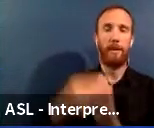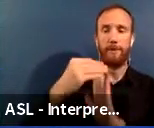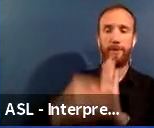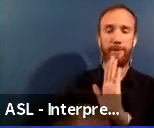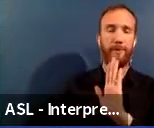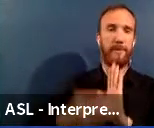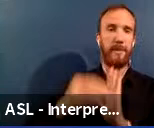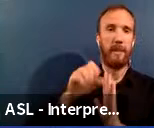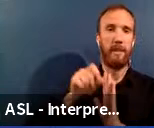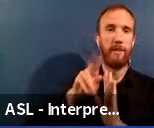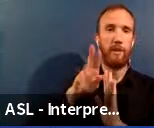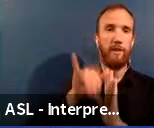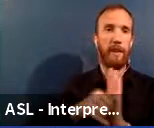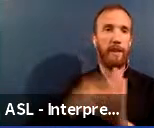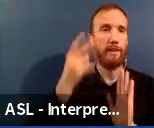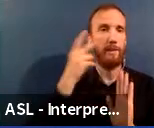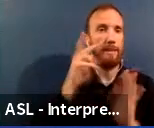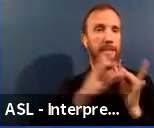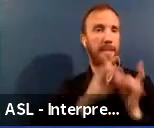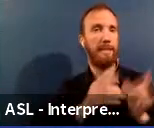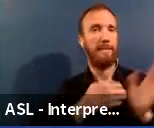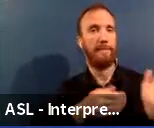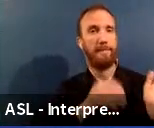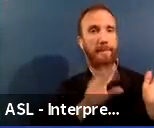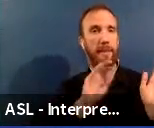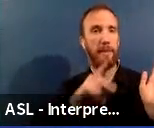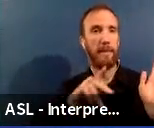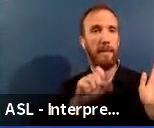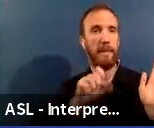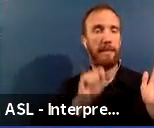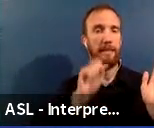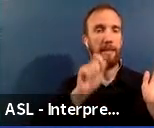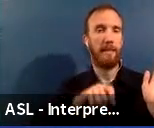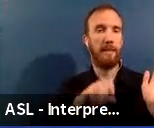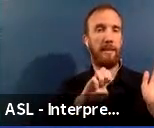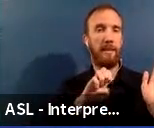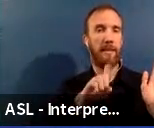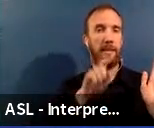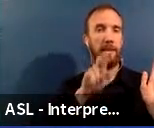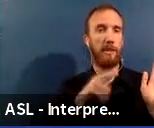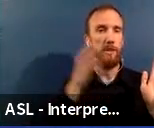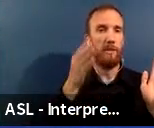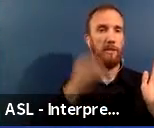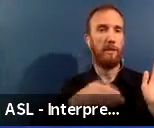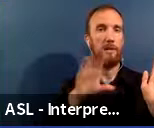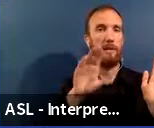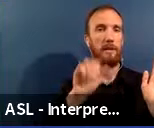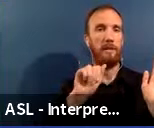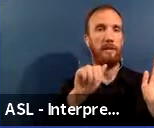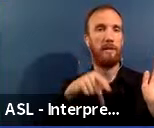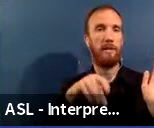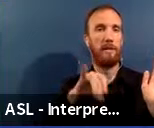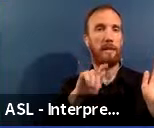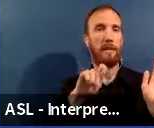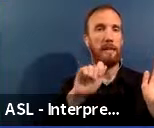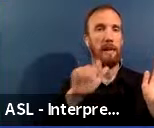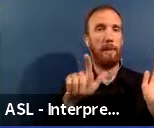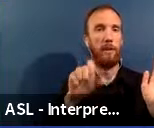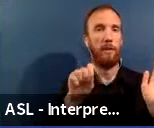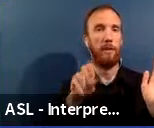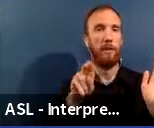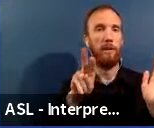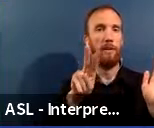Um, it says cps.edu capital. I'm sorry, slash capital survey, 2021. It's going to be open until the